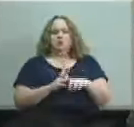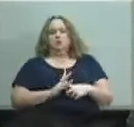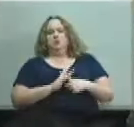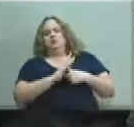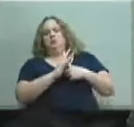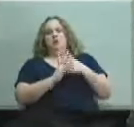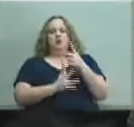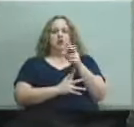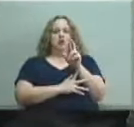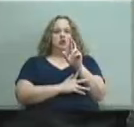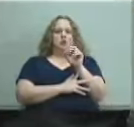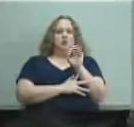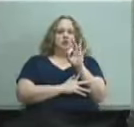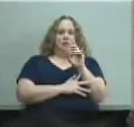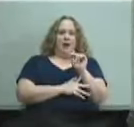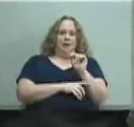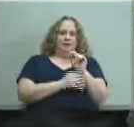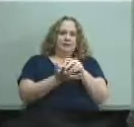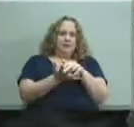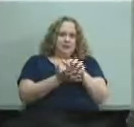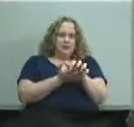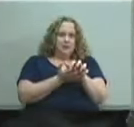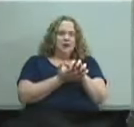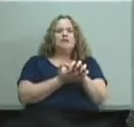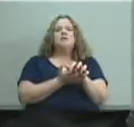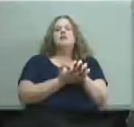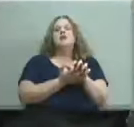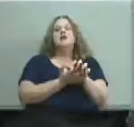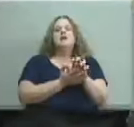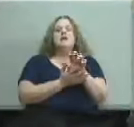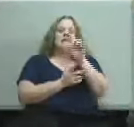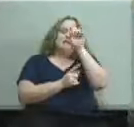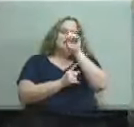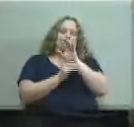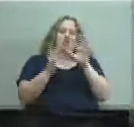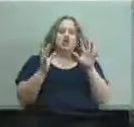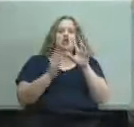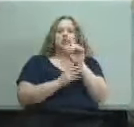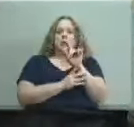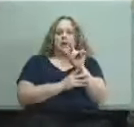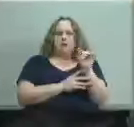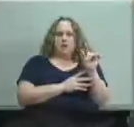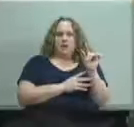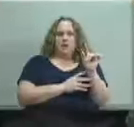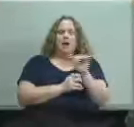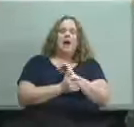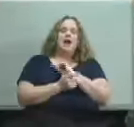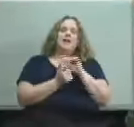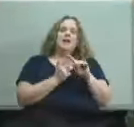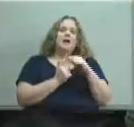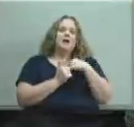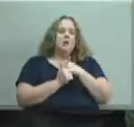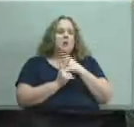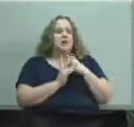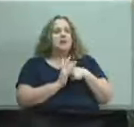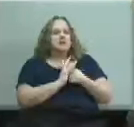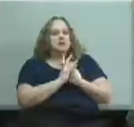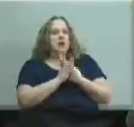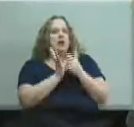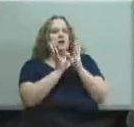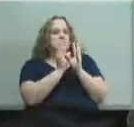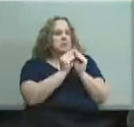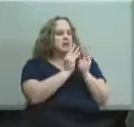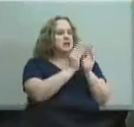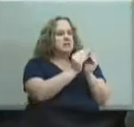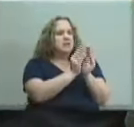vision 2020. um in it moving almost immediately from there we embarked on a series of meetings with